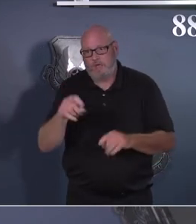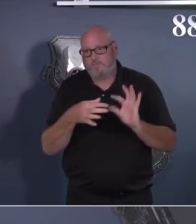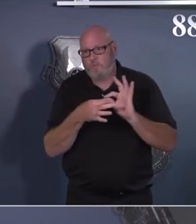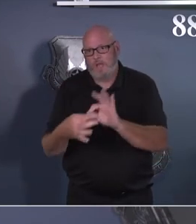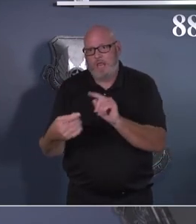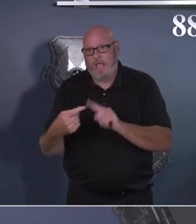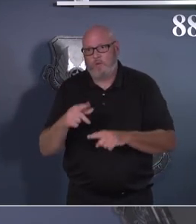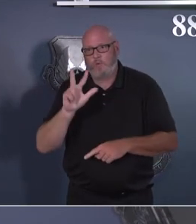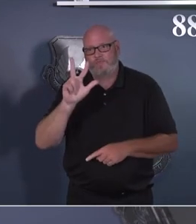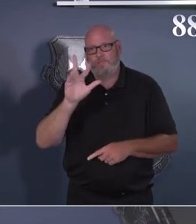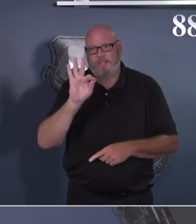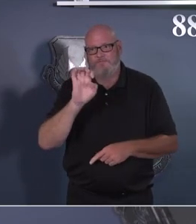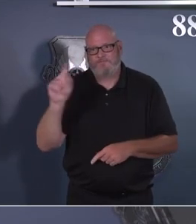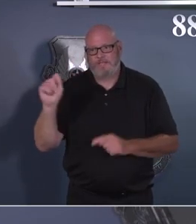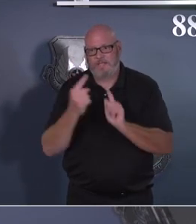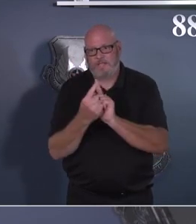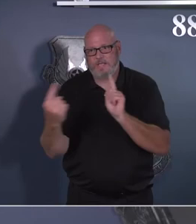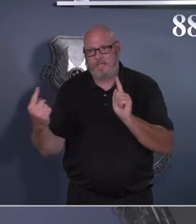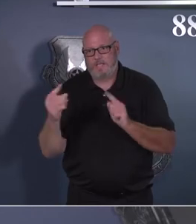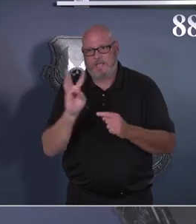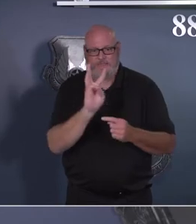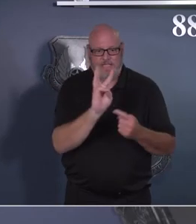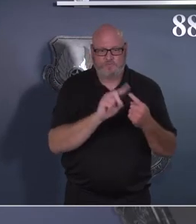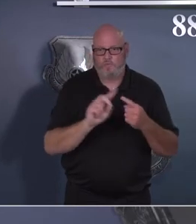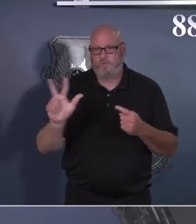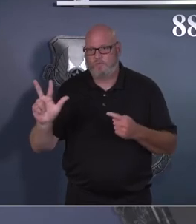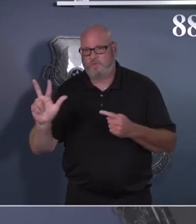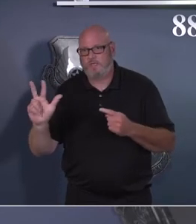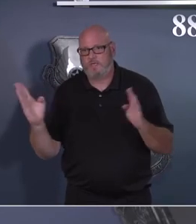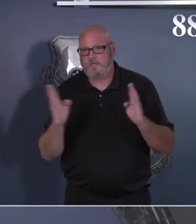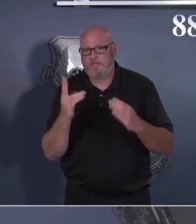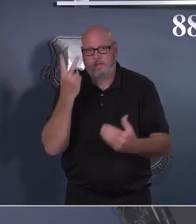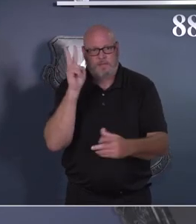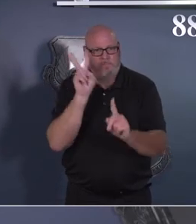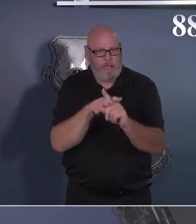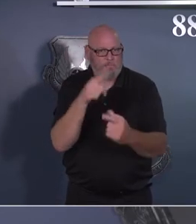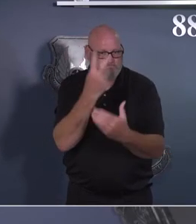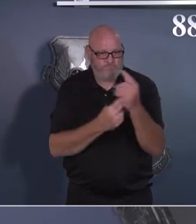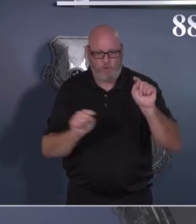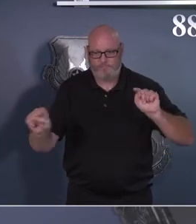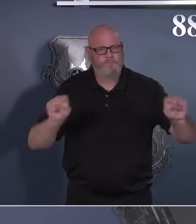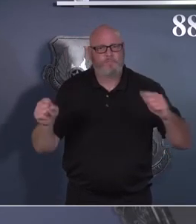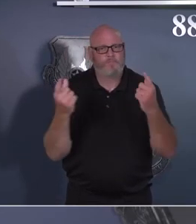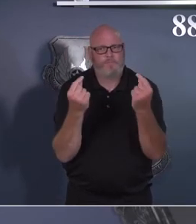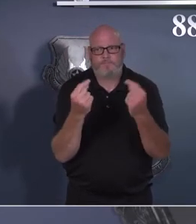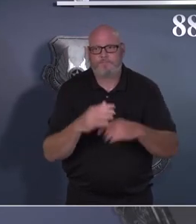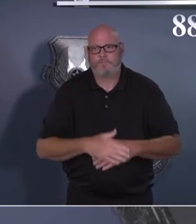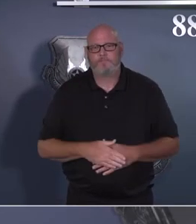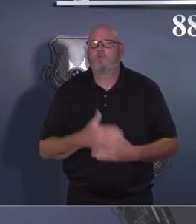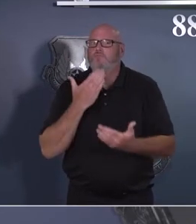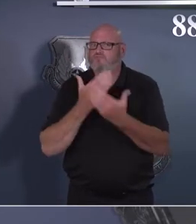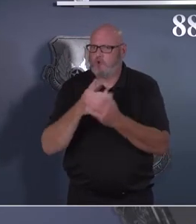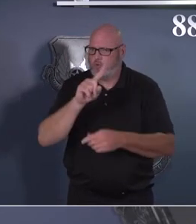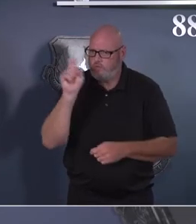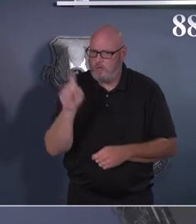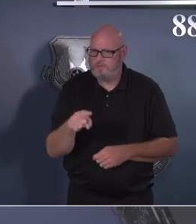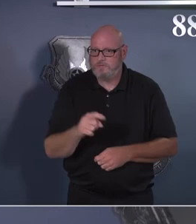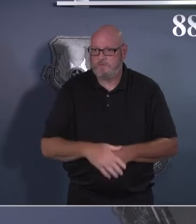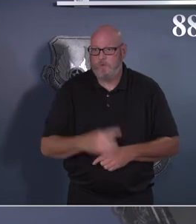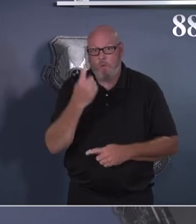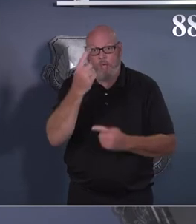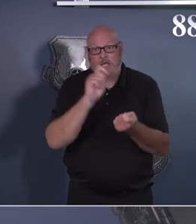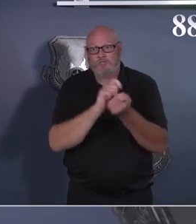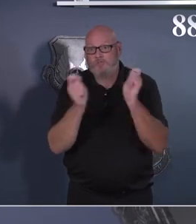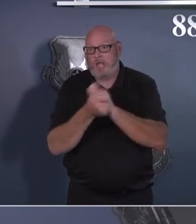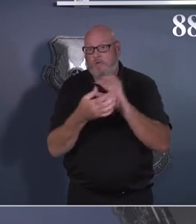I appreciate that question because, you one of those key changes as we navigate to HP Con Bravo affects occupancy. And I know there are events on the